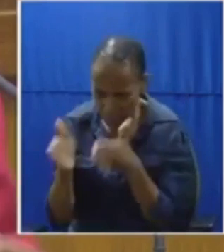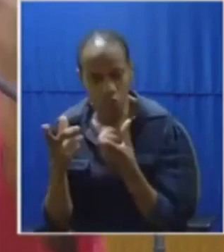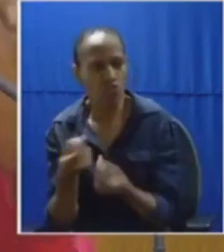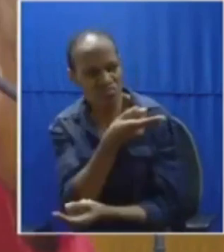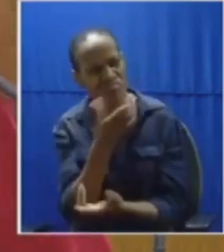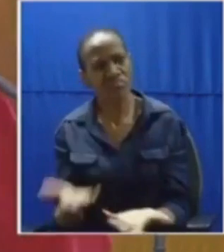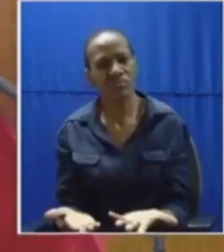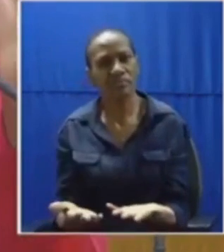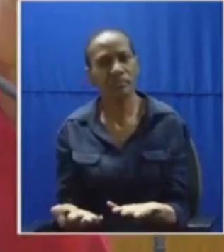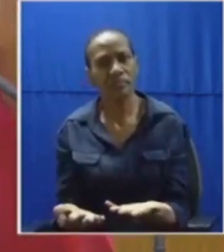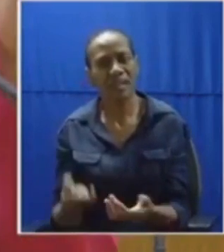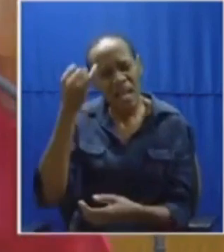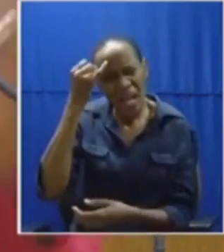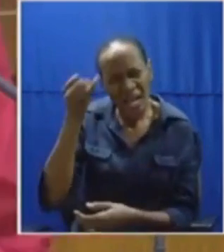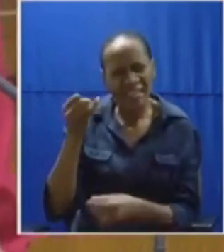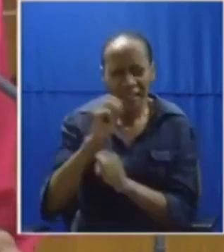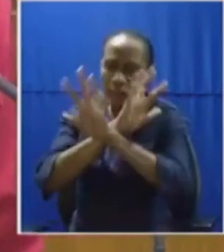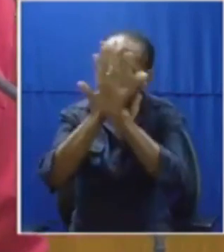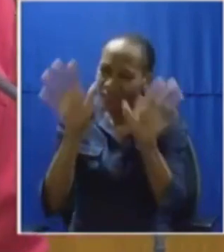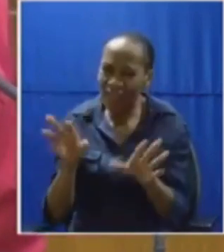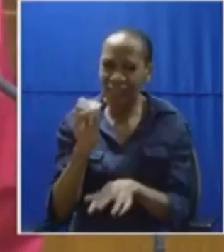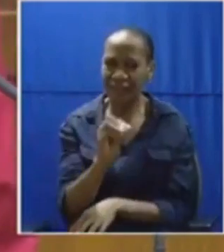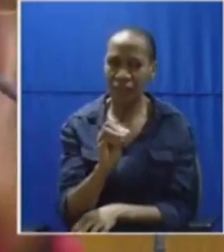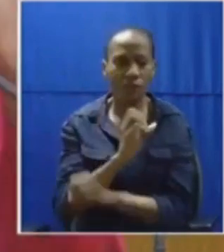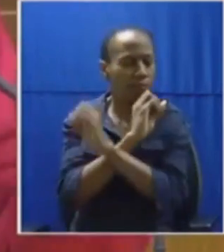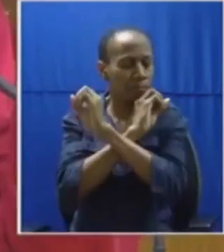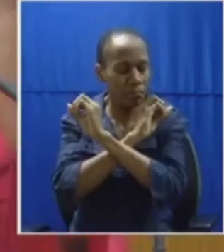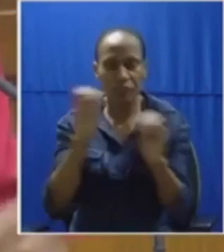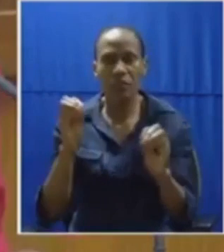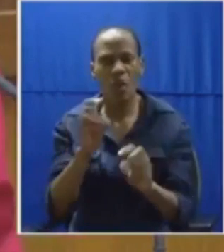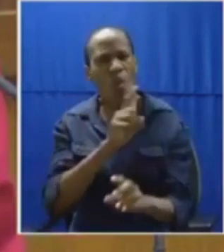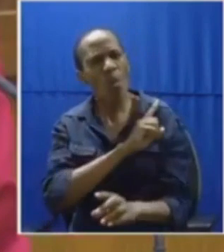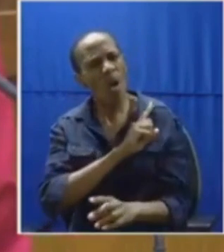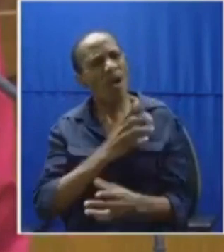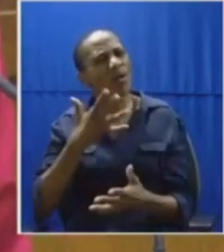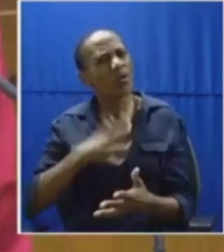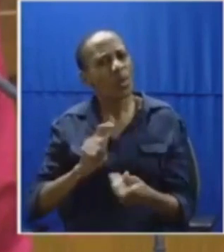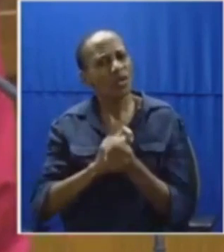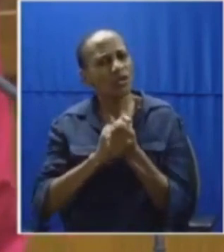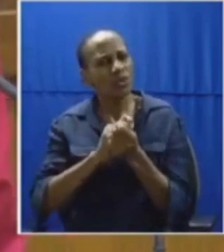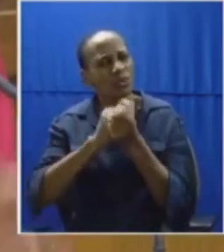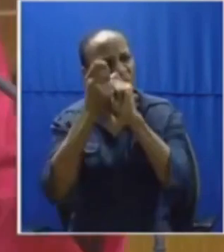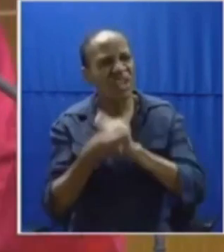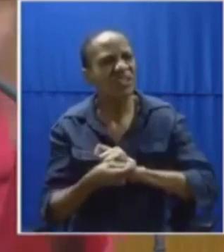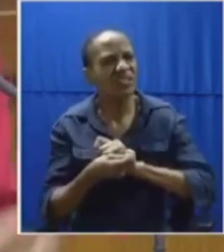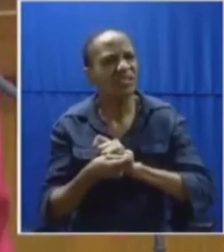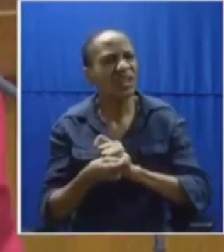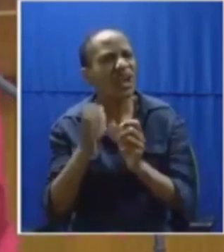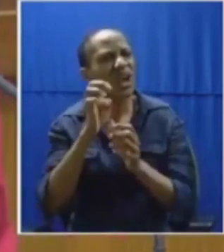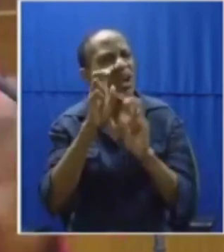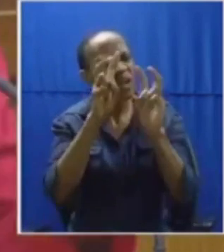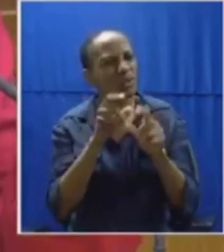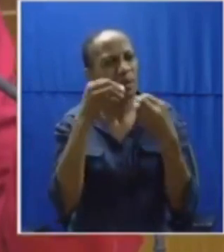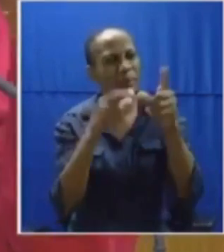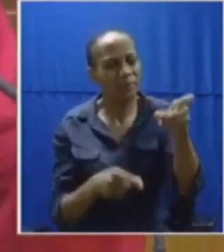There is no ideological justification you can give on why you want to unbundle ESCOM except the fact